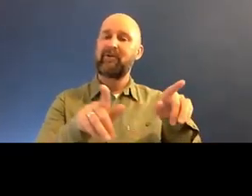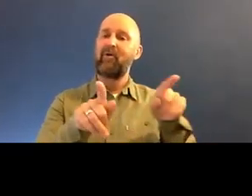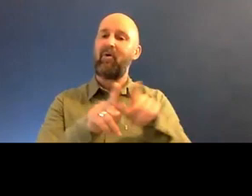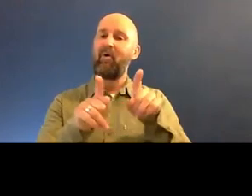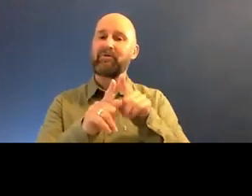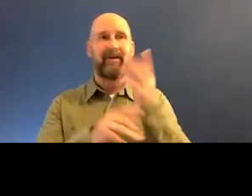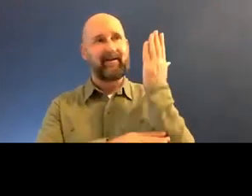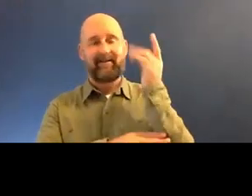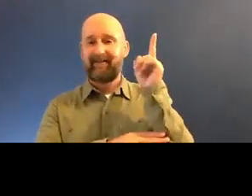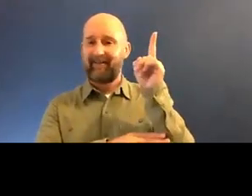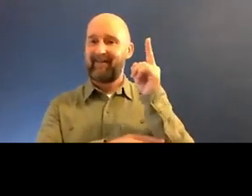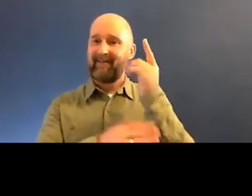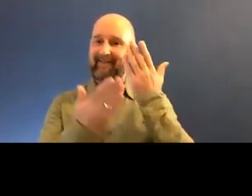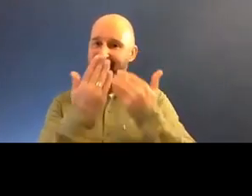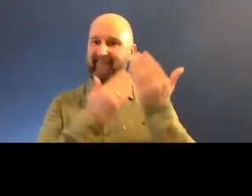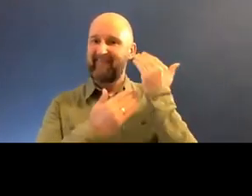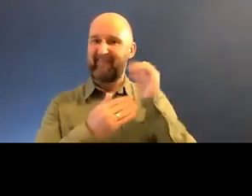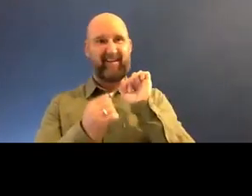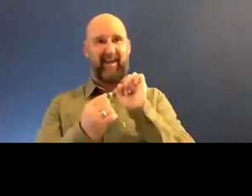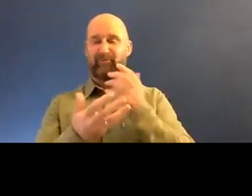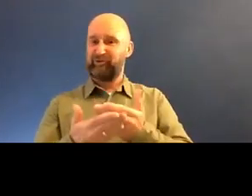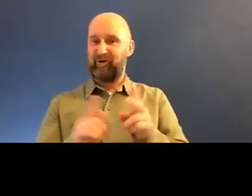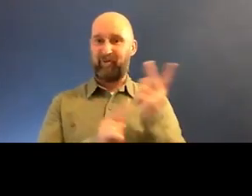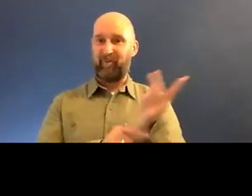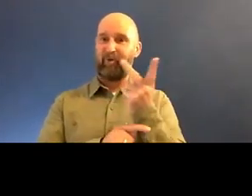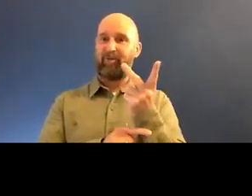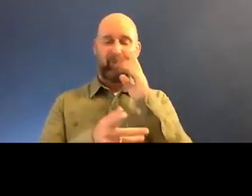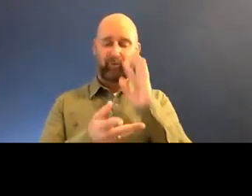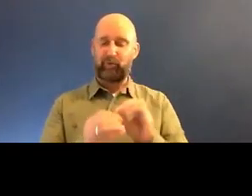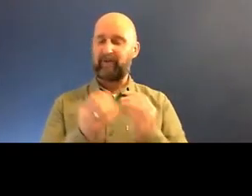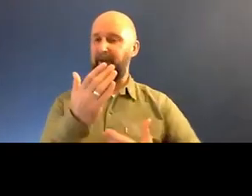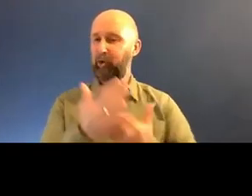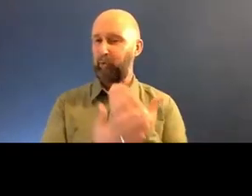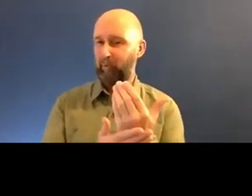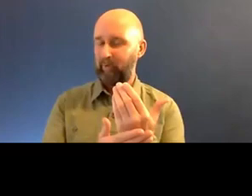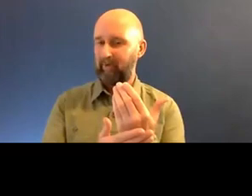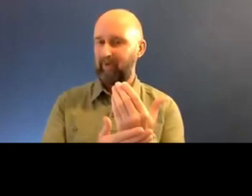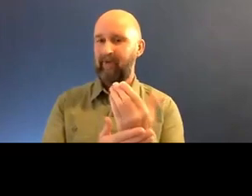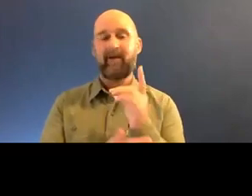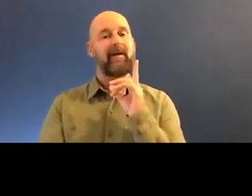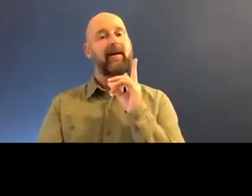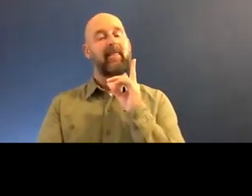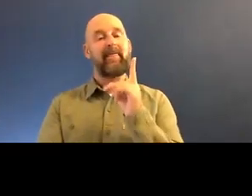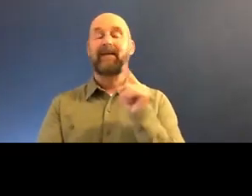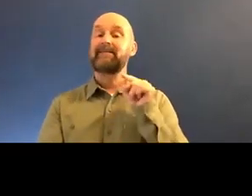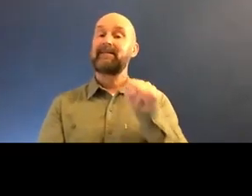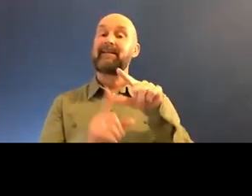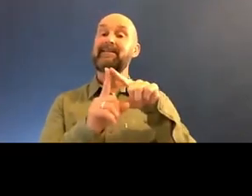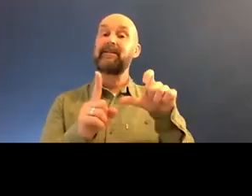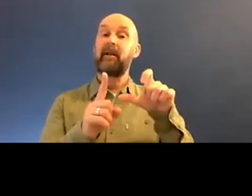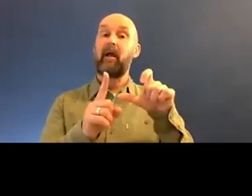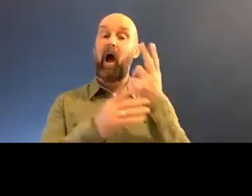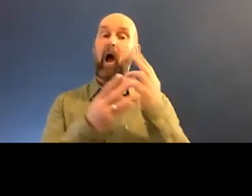I wanted to fuse both of those to create something new. I guess at the time, the digital artwork, which I saw on the internet